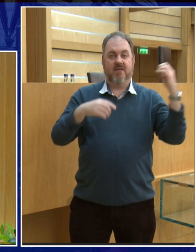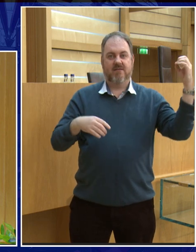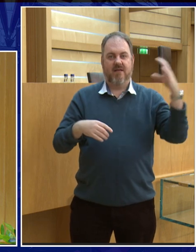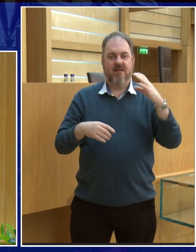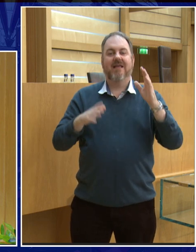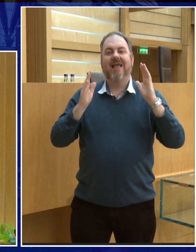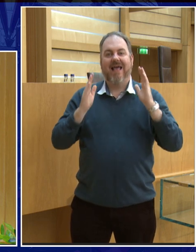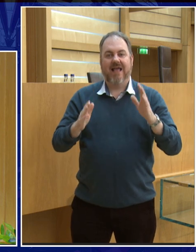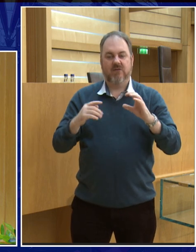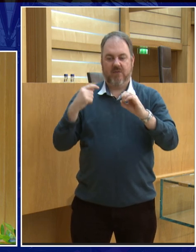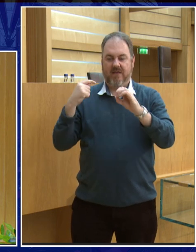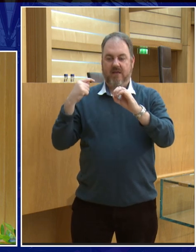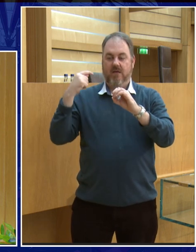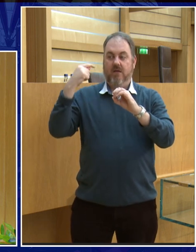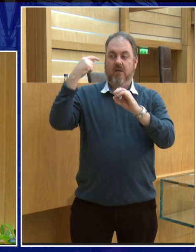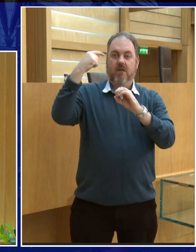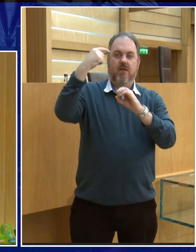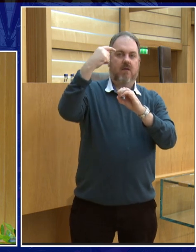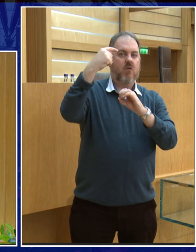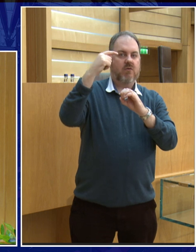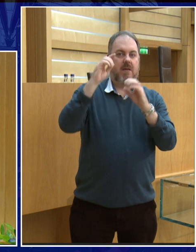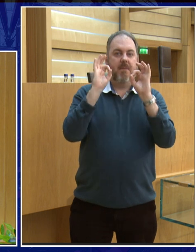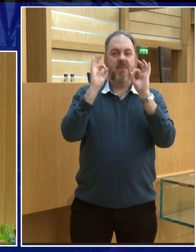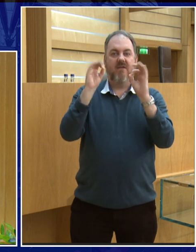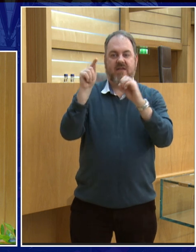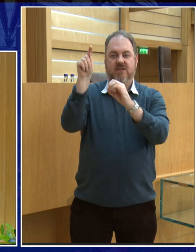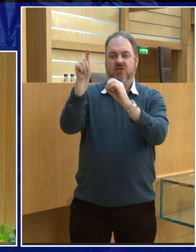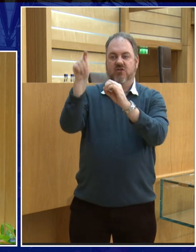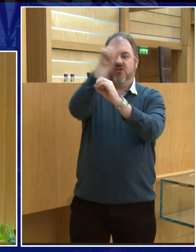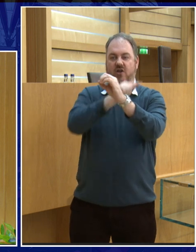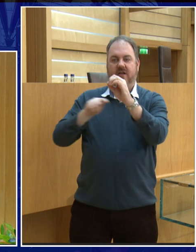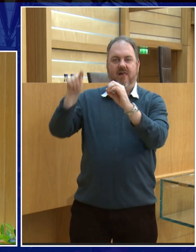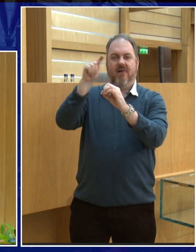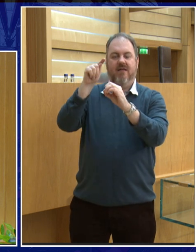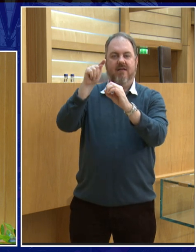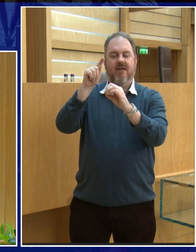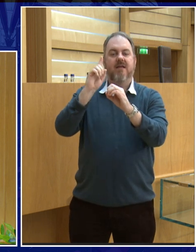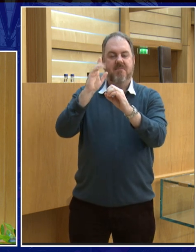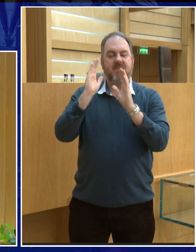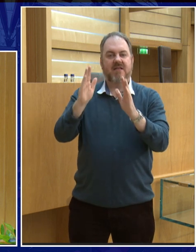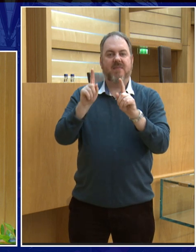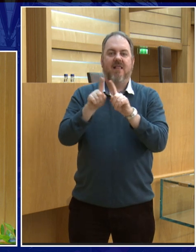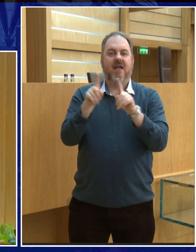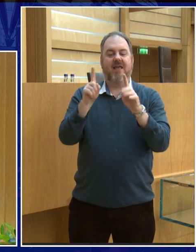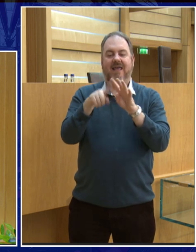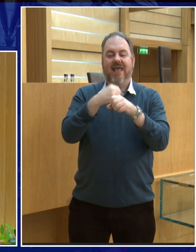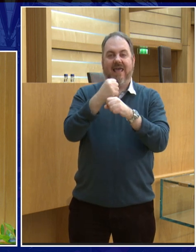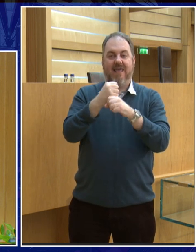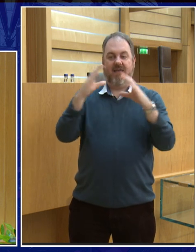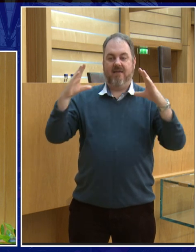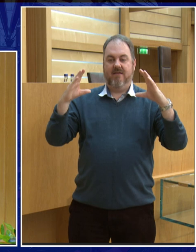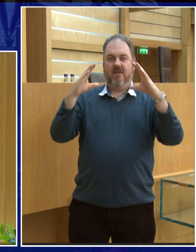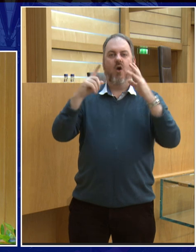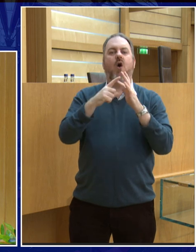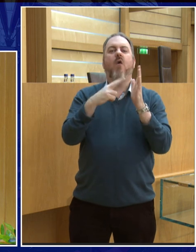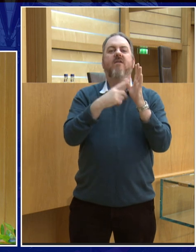needs to be the ellipse for the mathematics to work. And it took us a long time to work this out. Because when people started saying that the sun was the centre of the solar system,